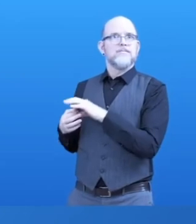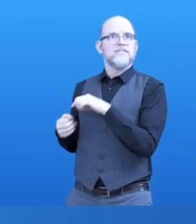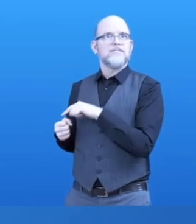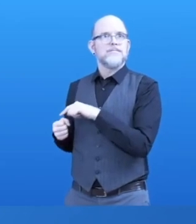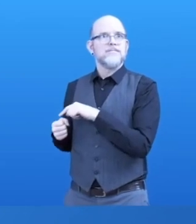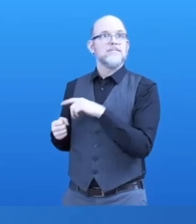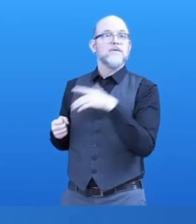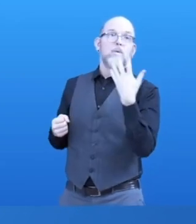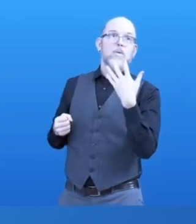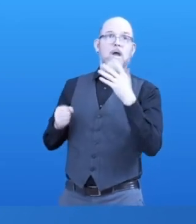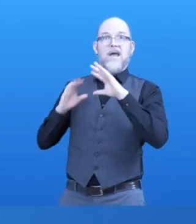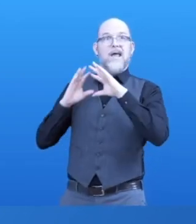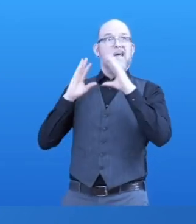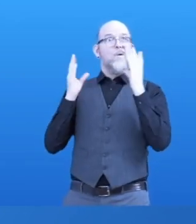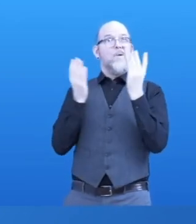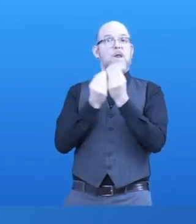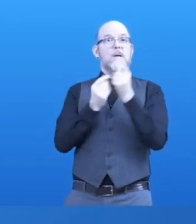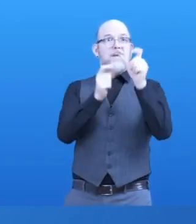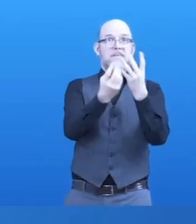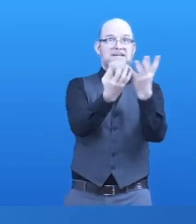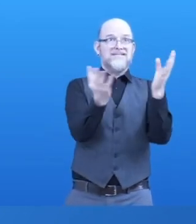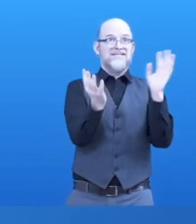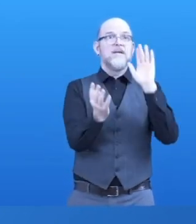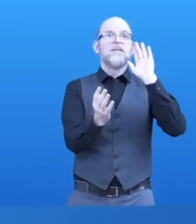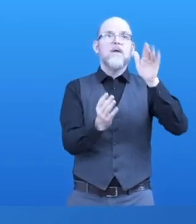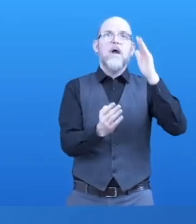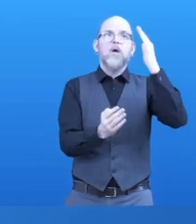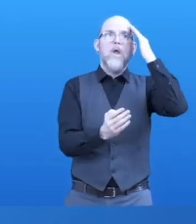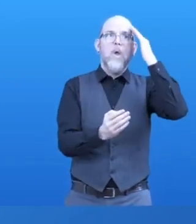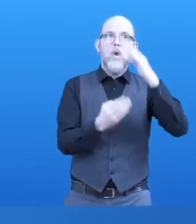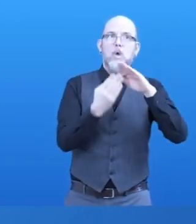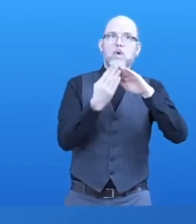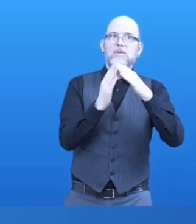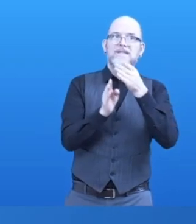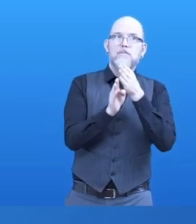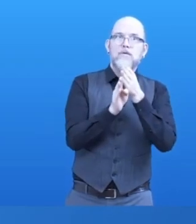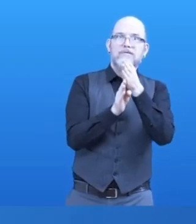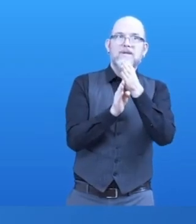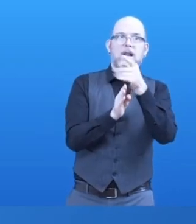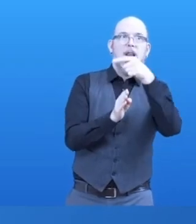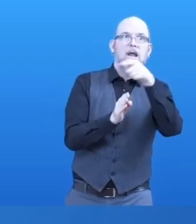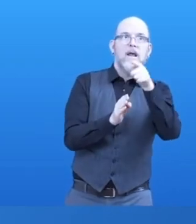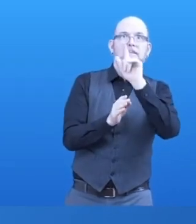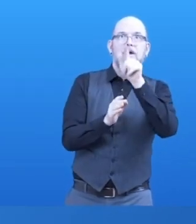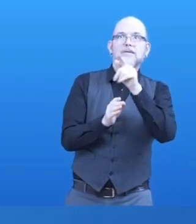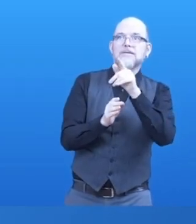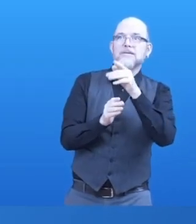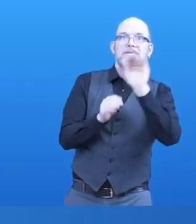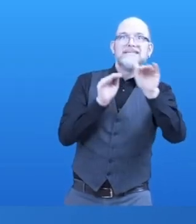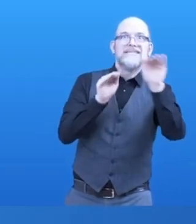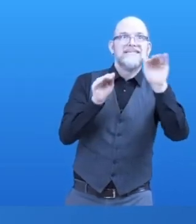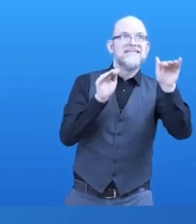the community of professionals involved in recommendations, and, of course, people with disabilities themselves.